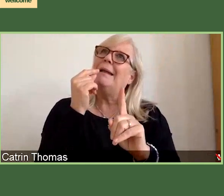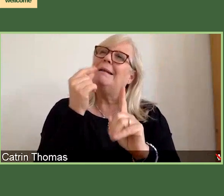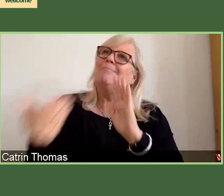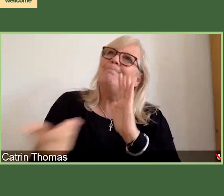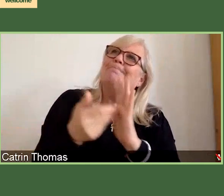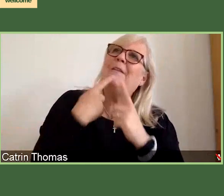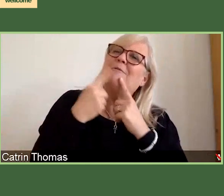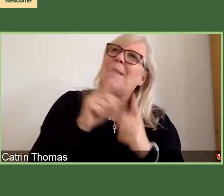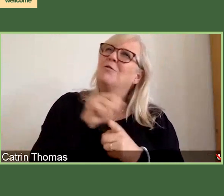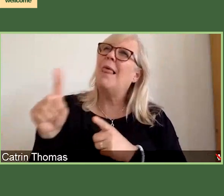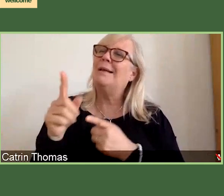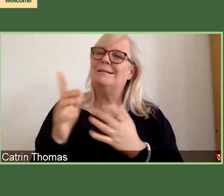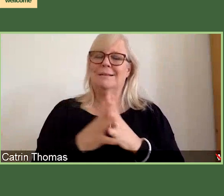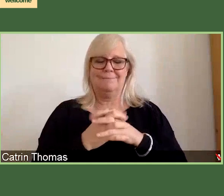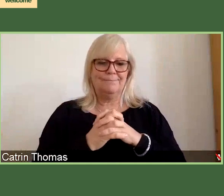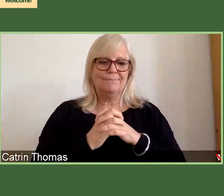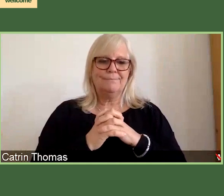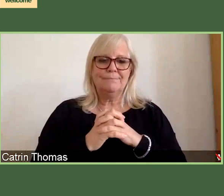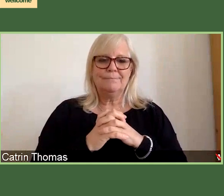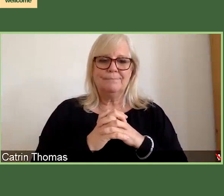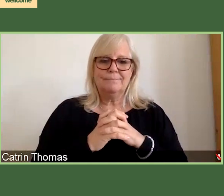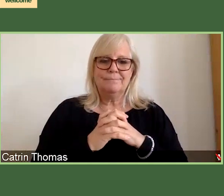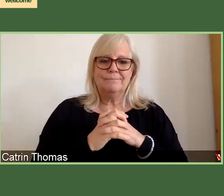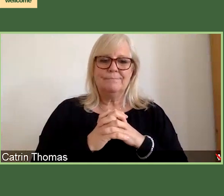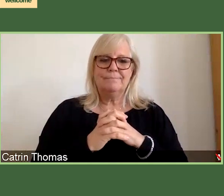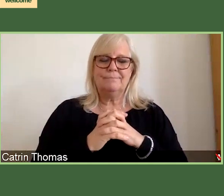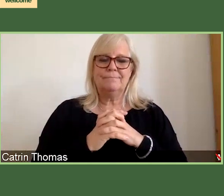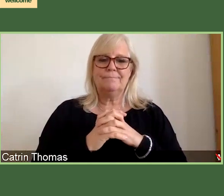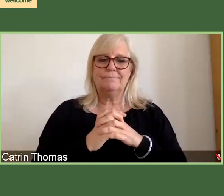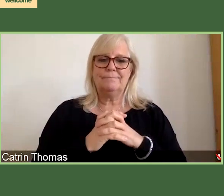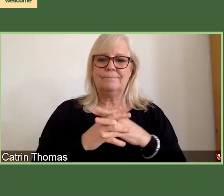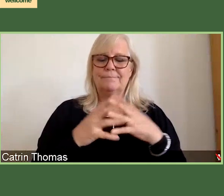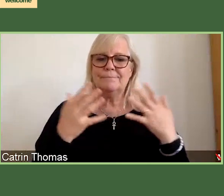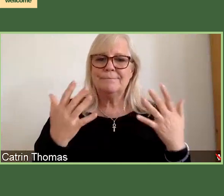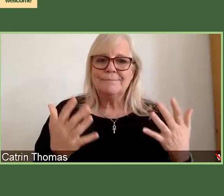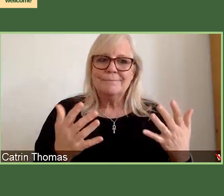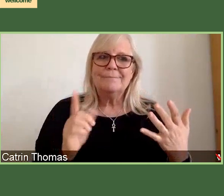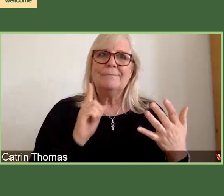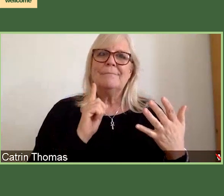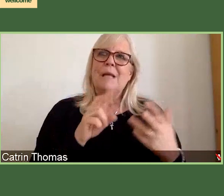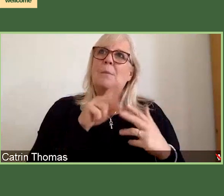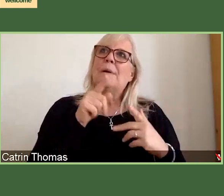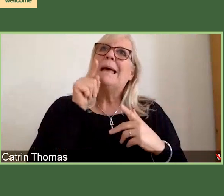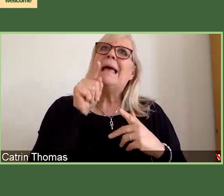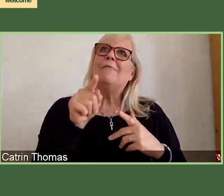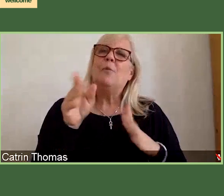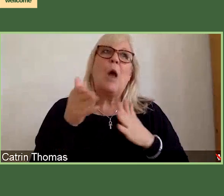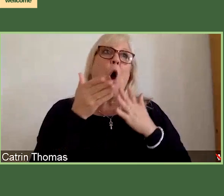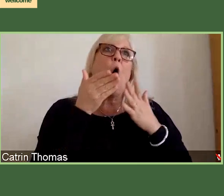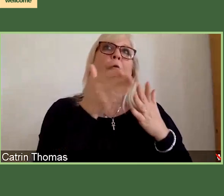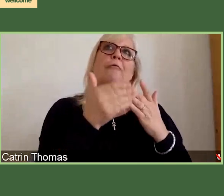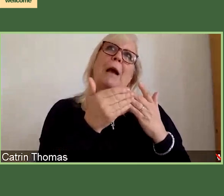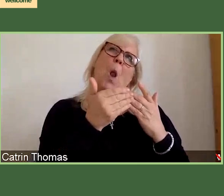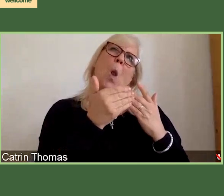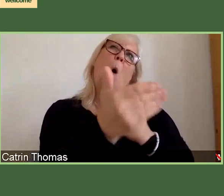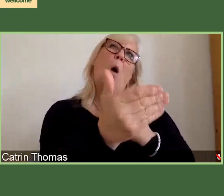What we don't want because of if we get longer, larger grants, we don't want our application forms